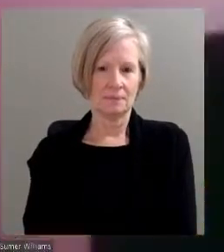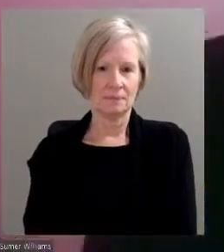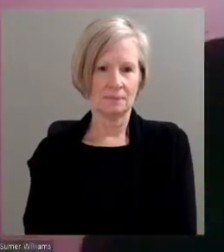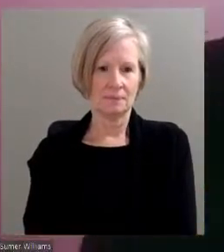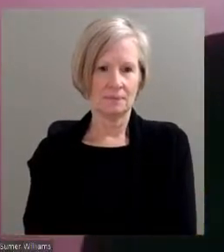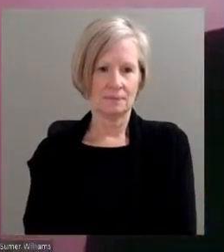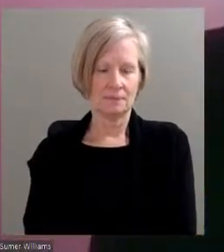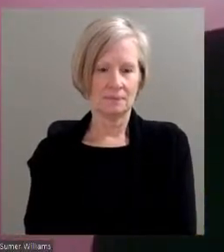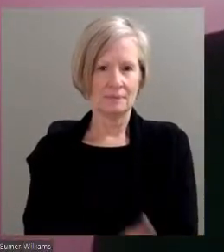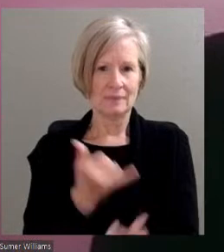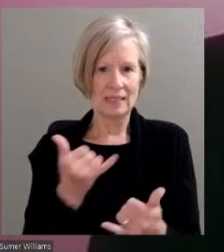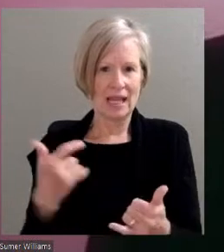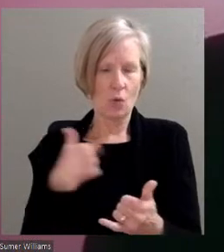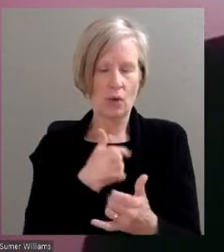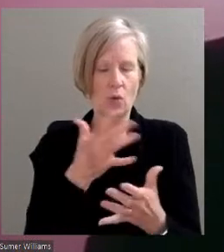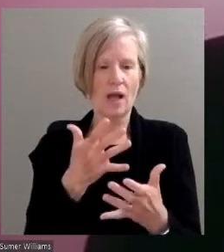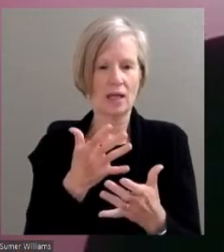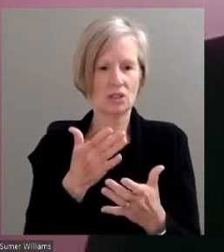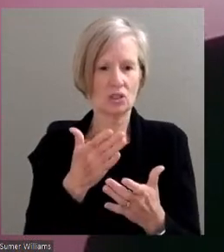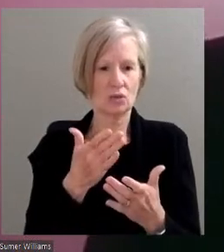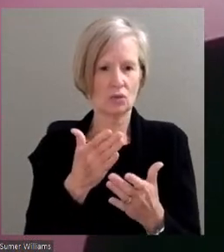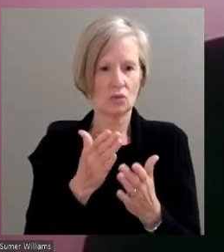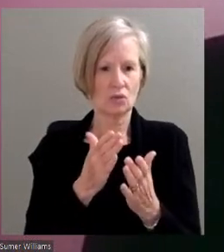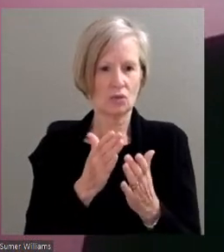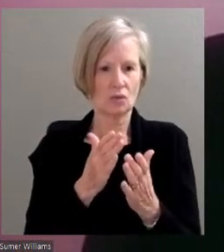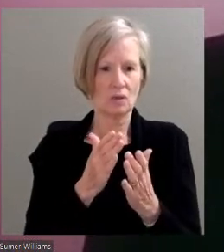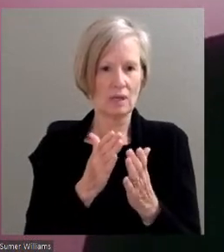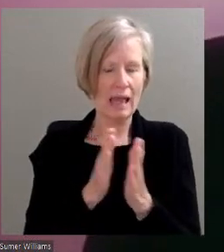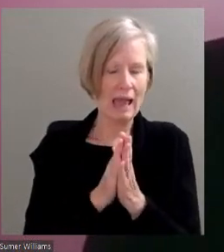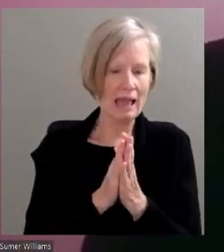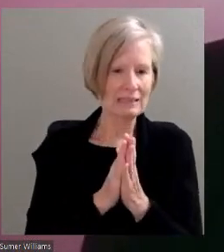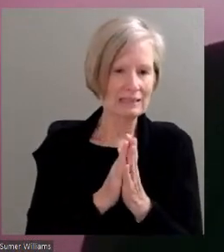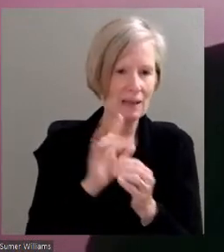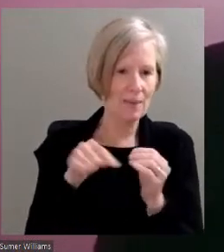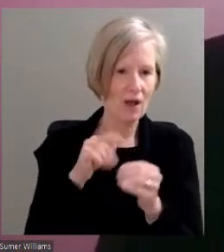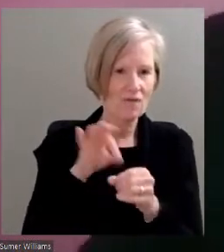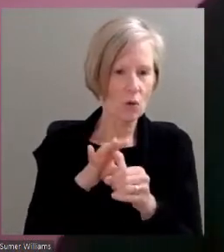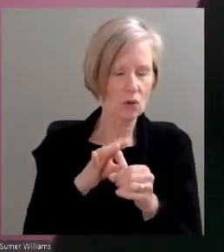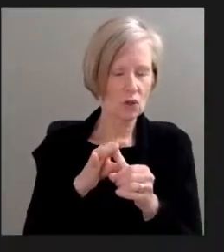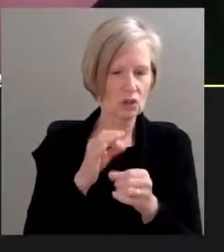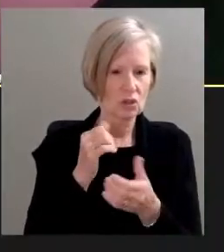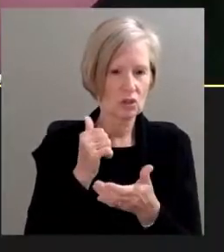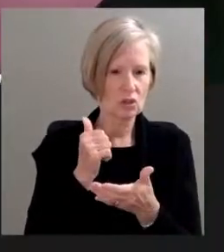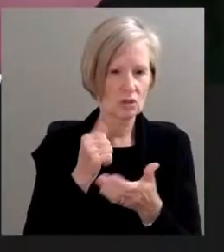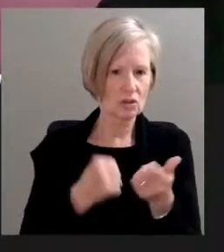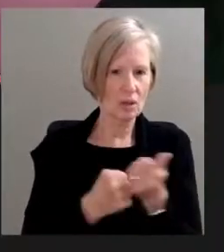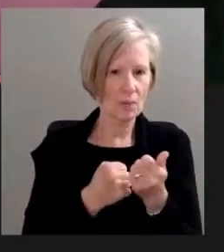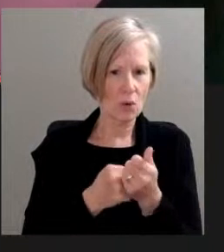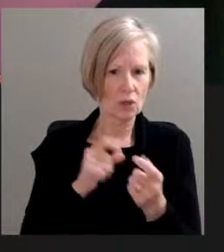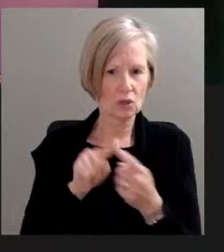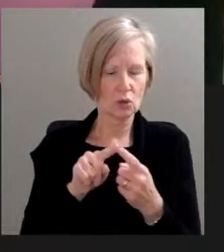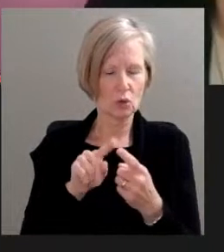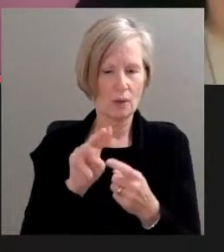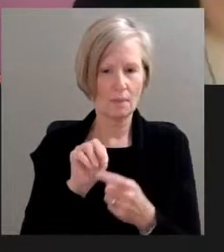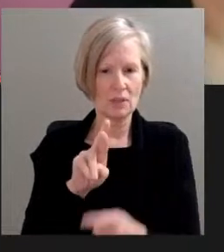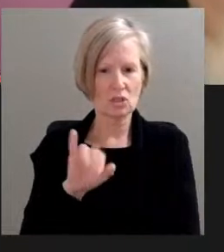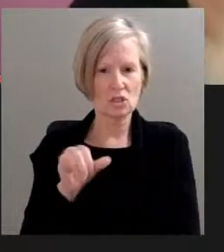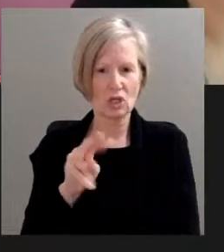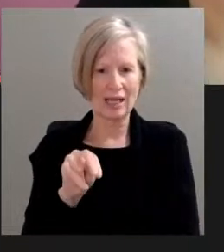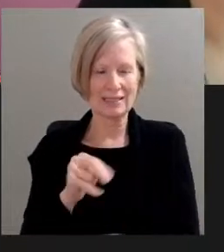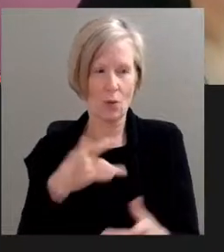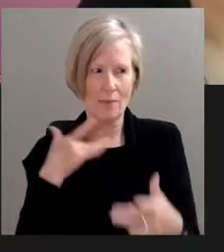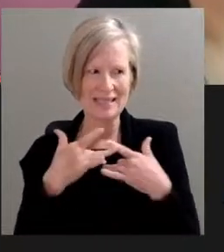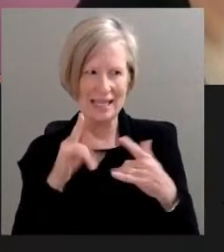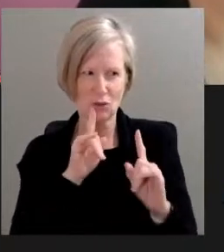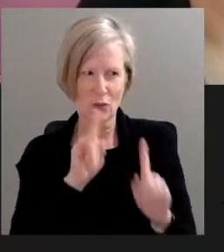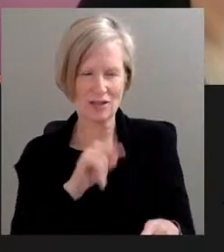Now we would like to turn the question of voter support over to Mr. Johns. Thank you very much. I'm excited to answer this